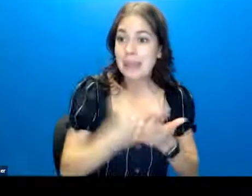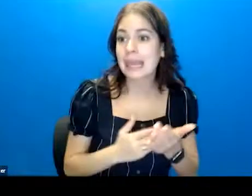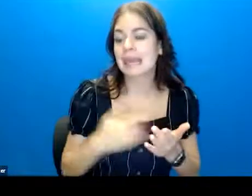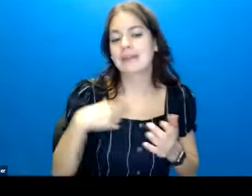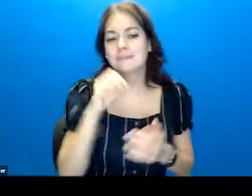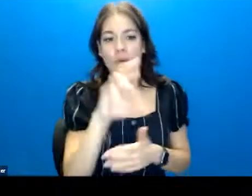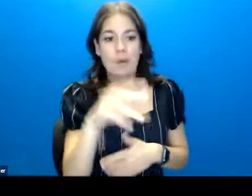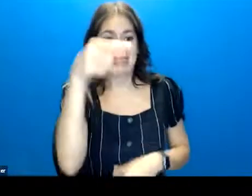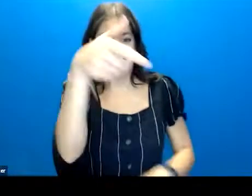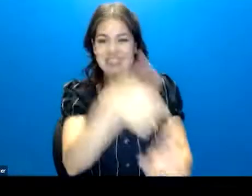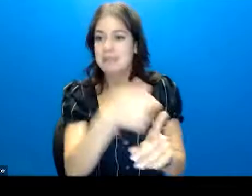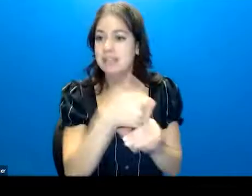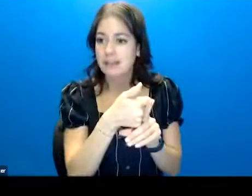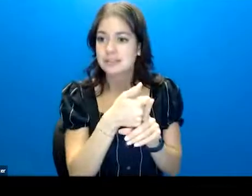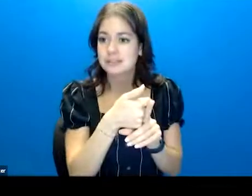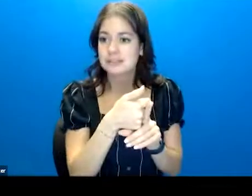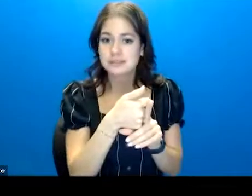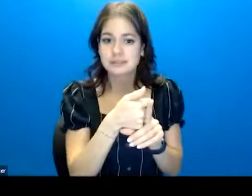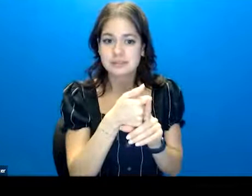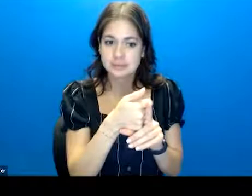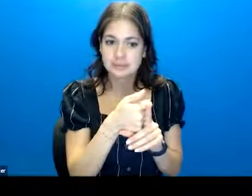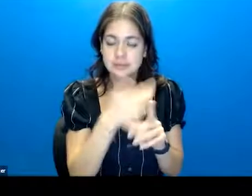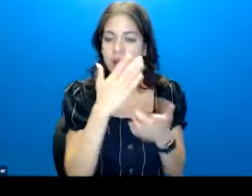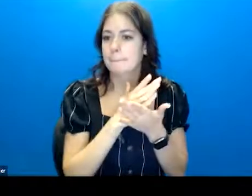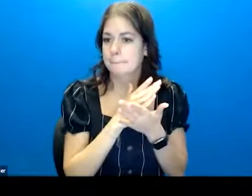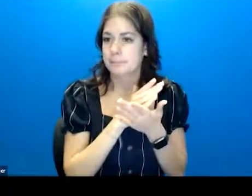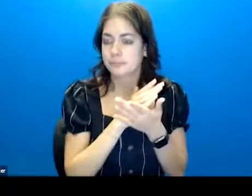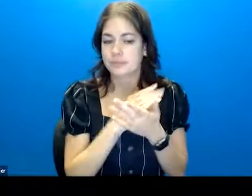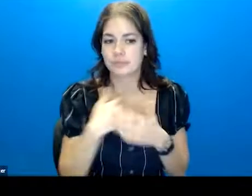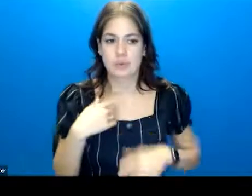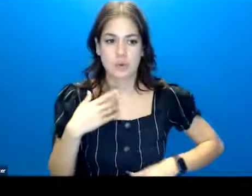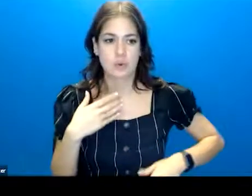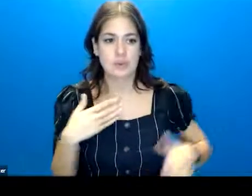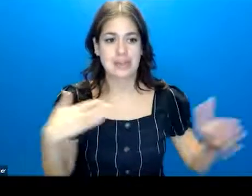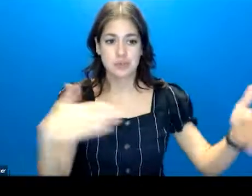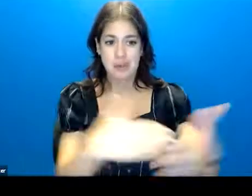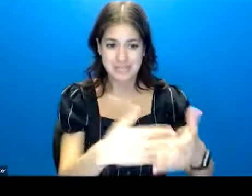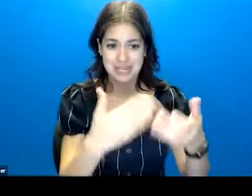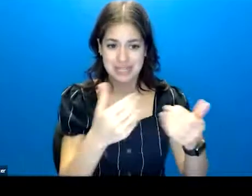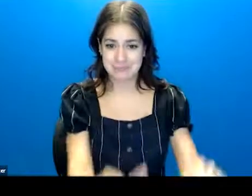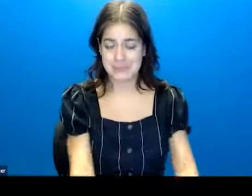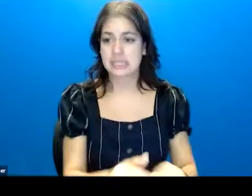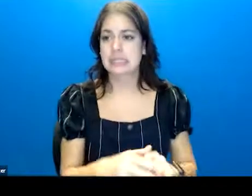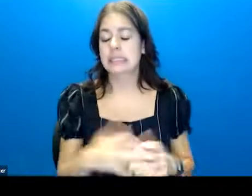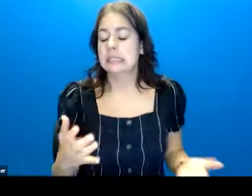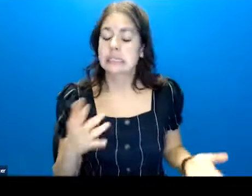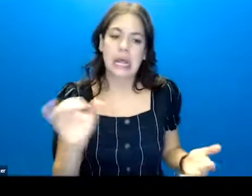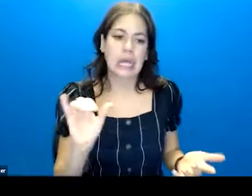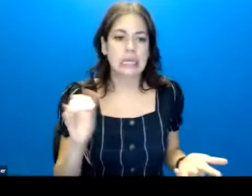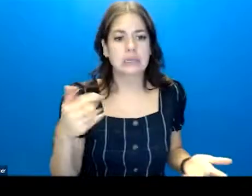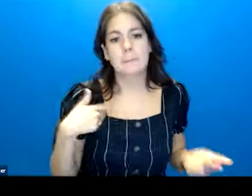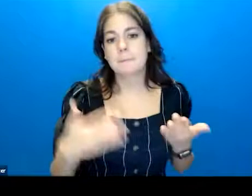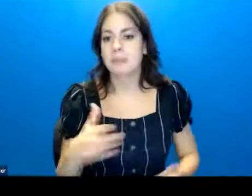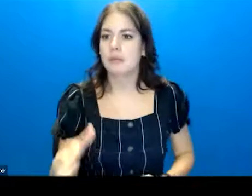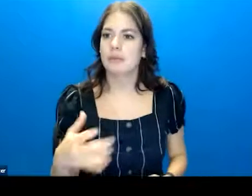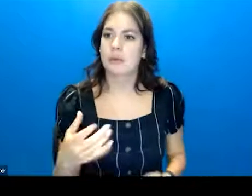or they, that's an aborted attempt, stops. So in an erupted attempt, like maybe